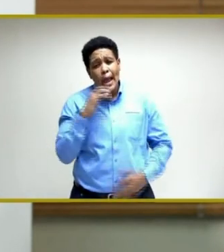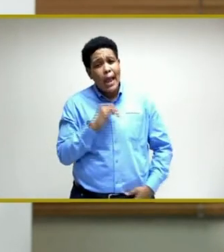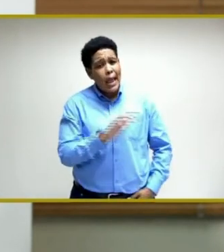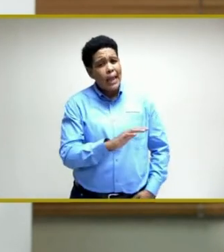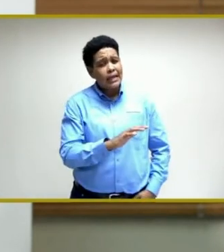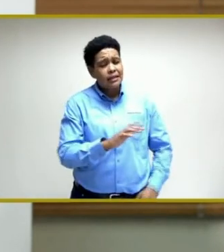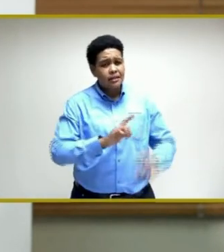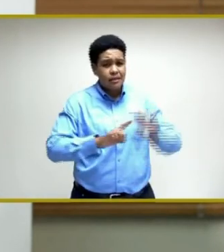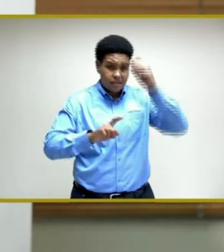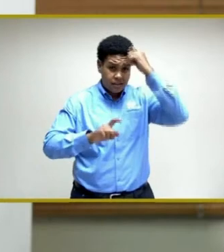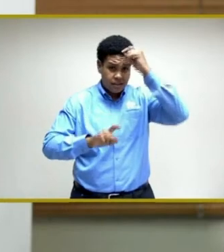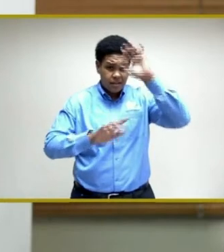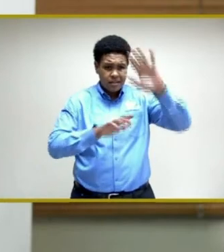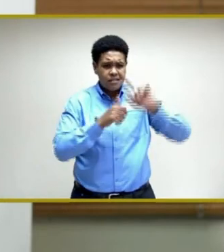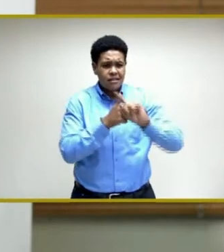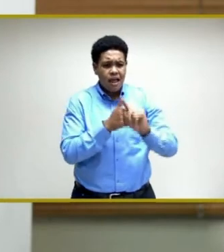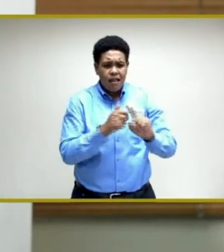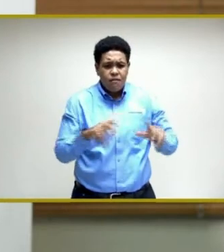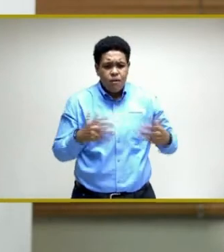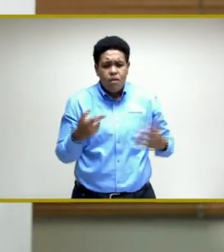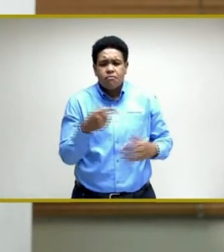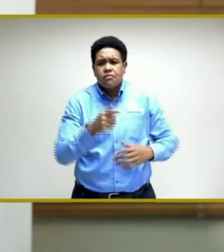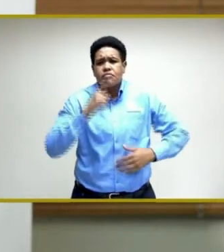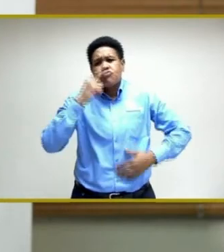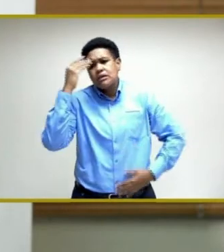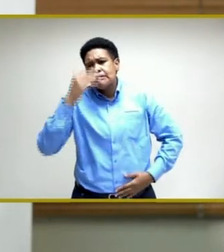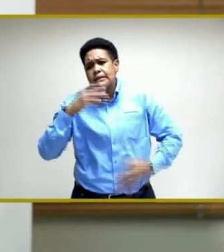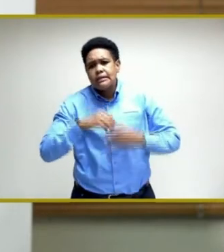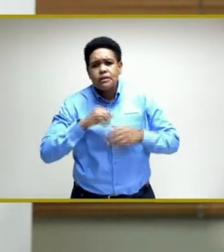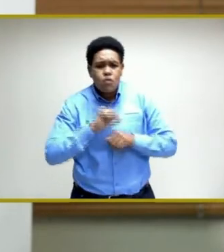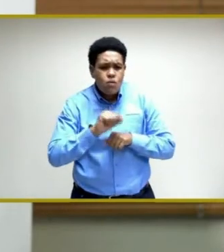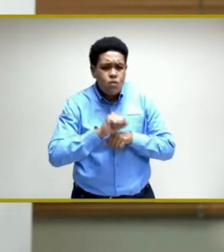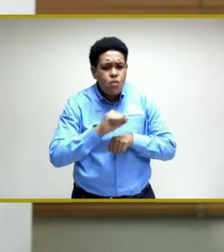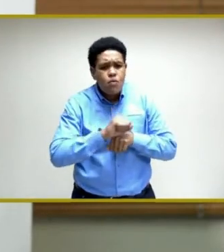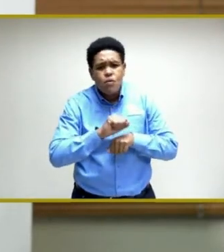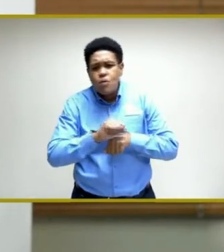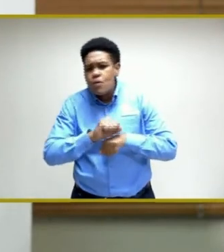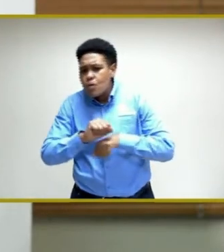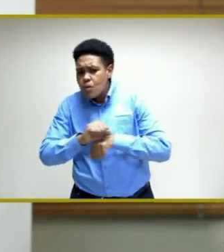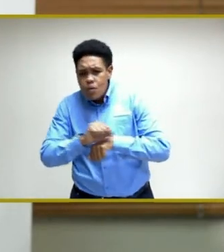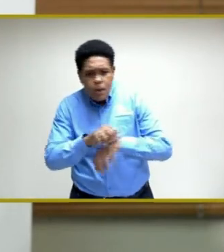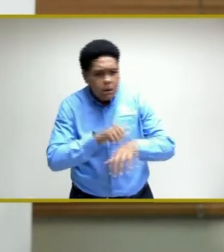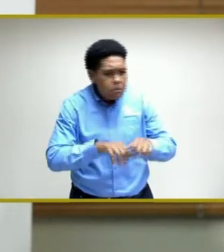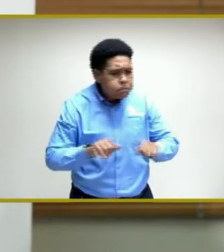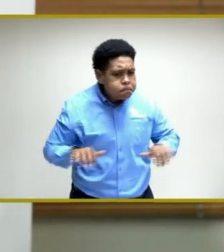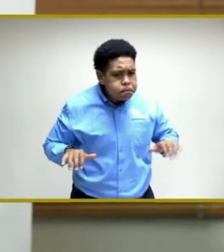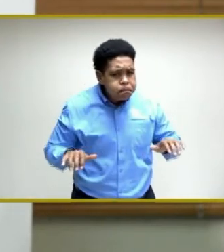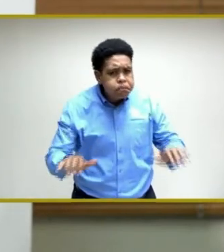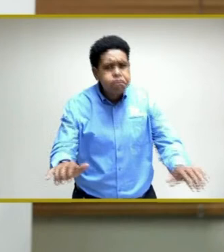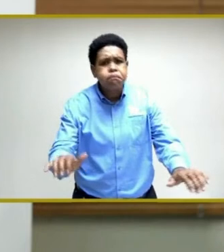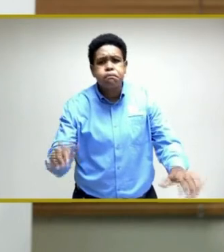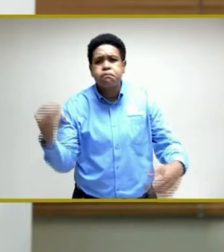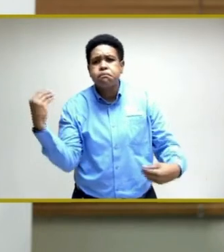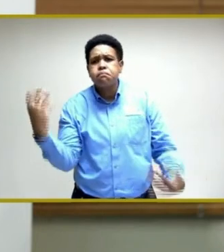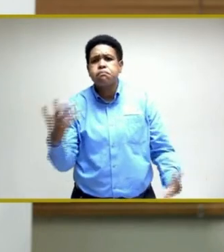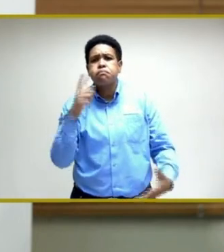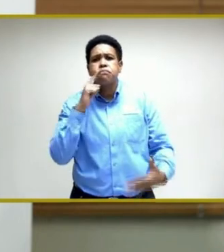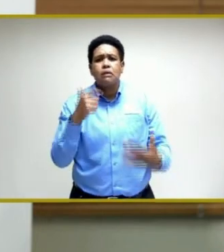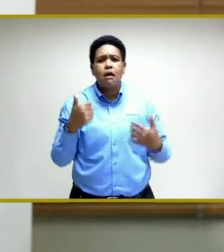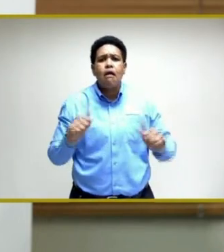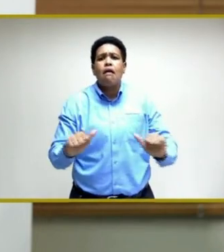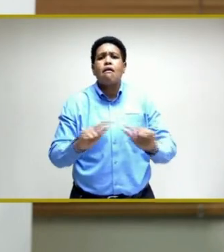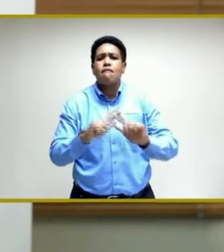But, you know, she was on the front line, giving all the efforts, the commitment, the